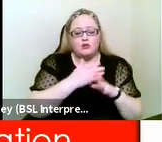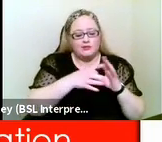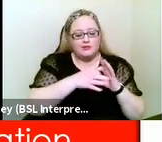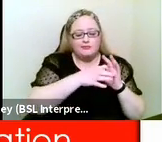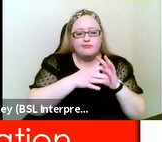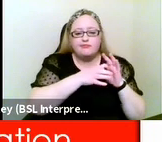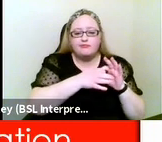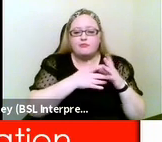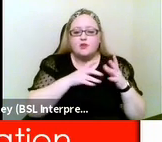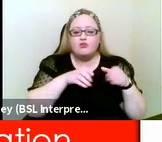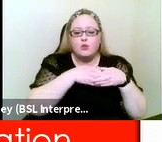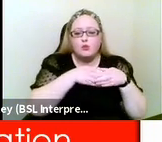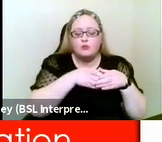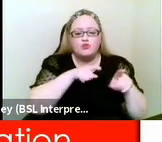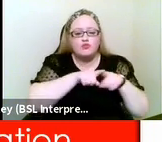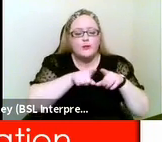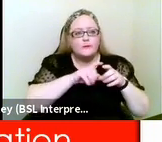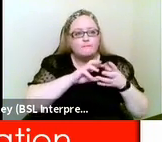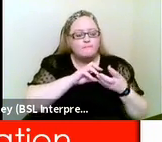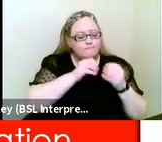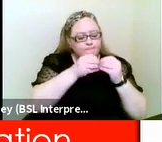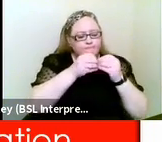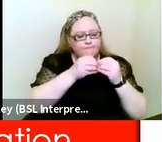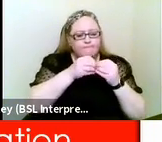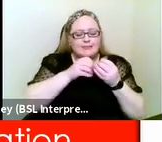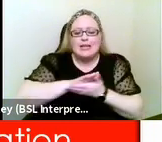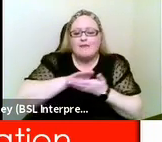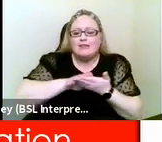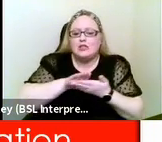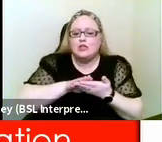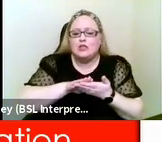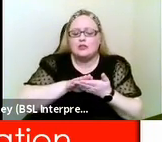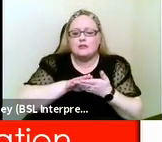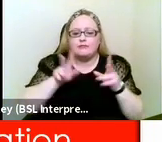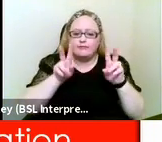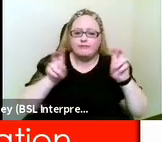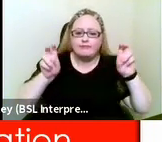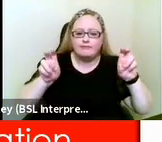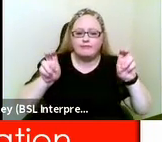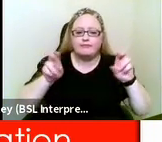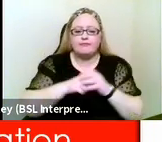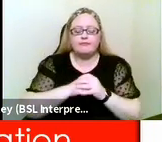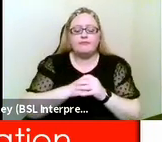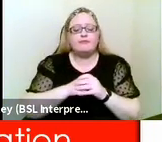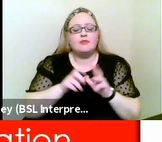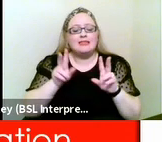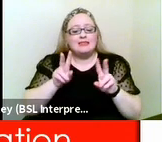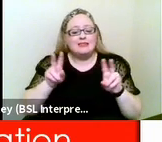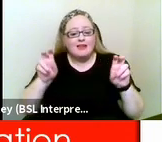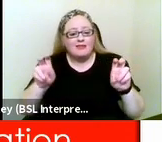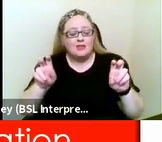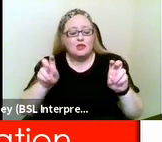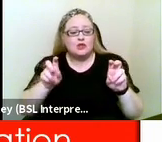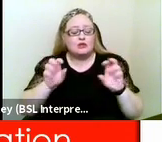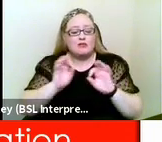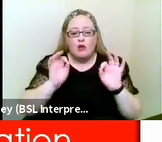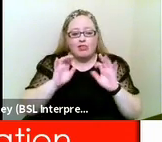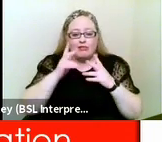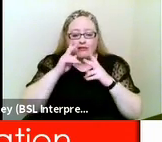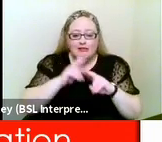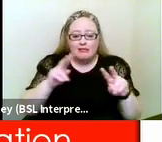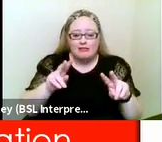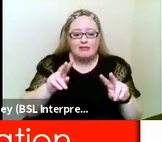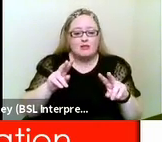order to come up with a definition and you will see that the definition makes no reference to visual